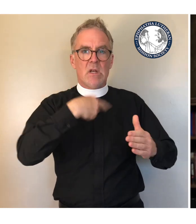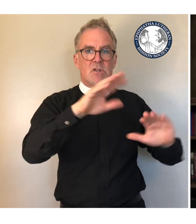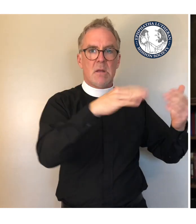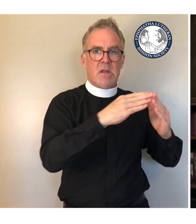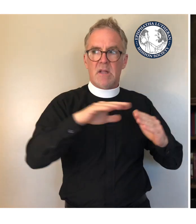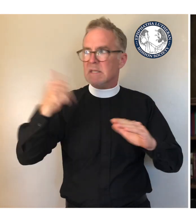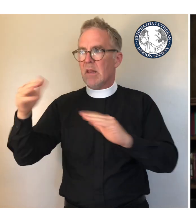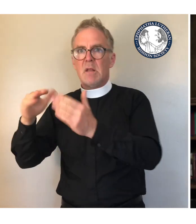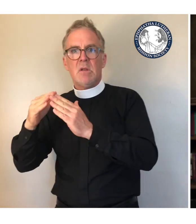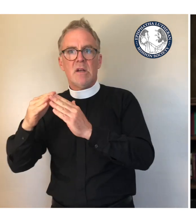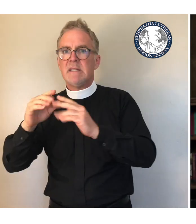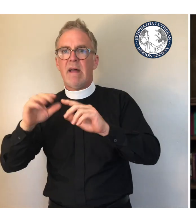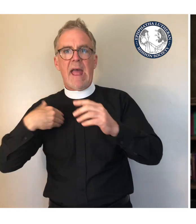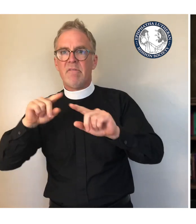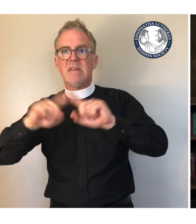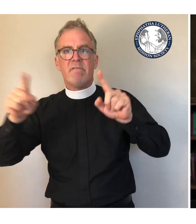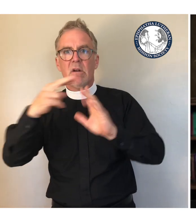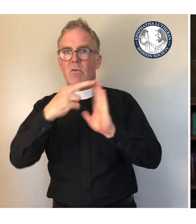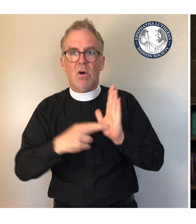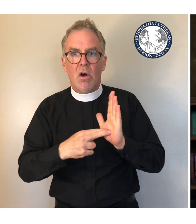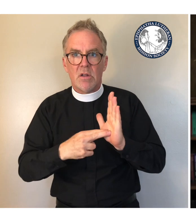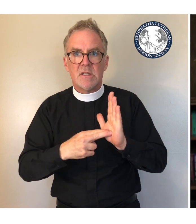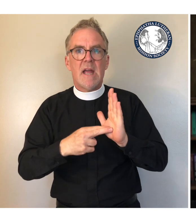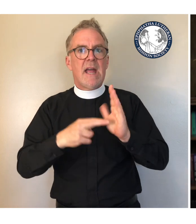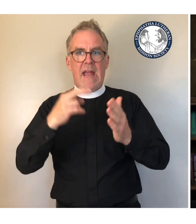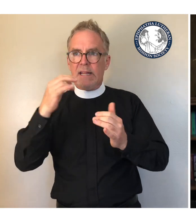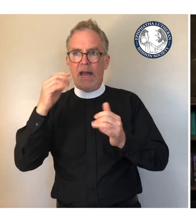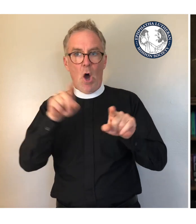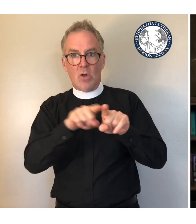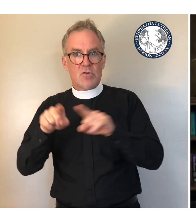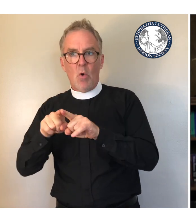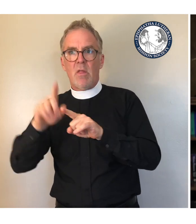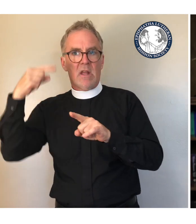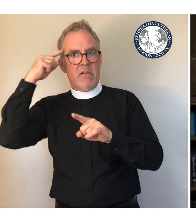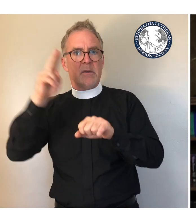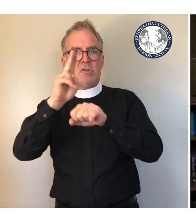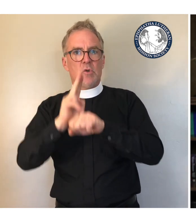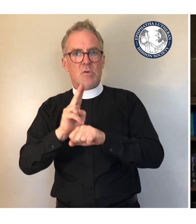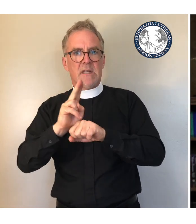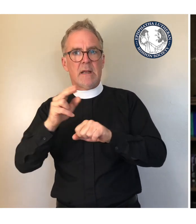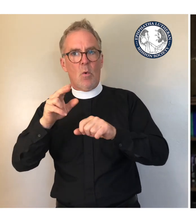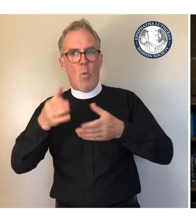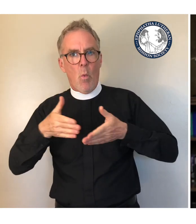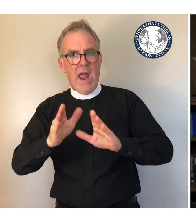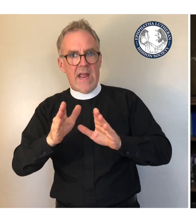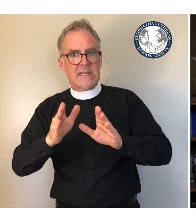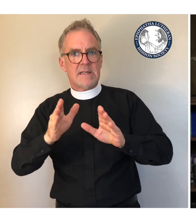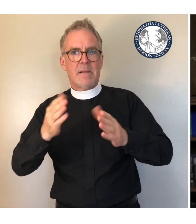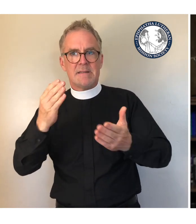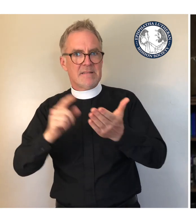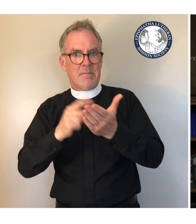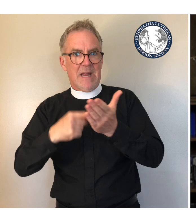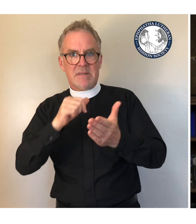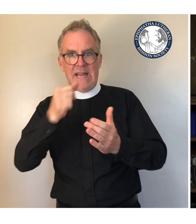Nor are such regulations the least restrictive means for achieving government ends. One governor proposed to